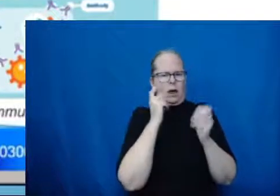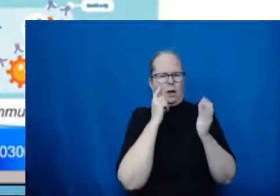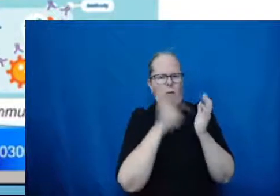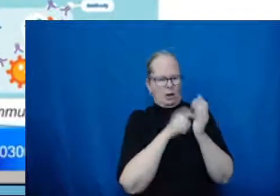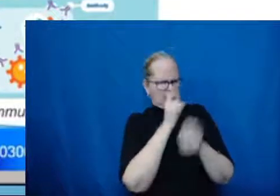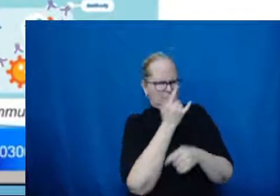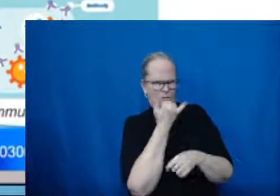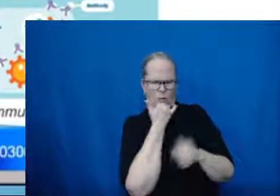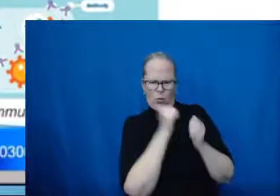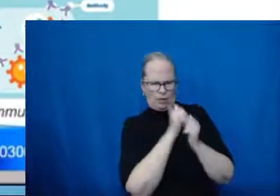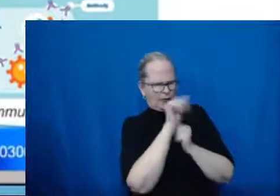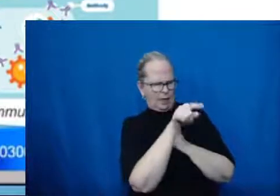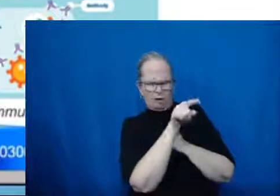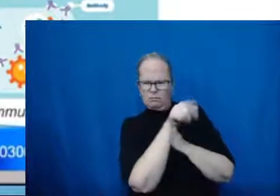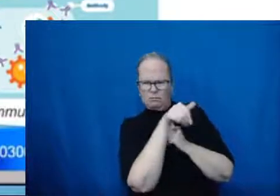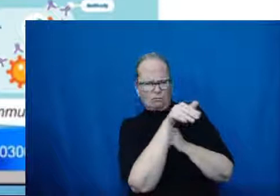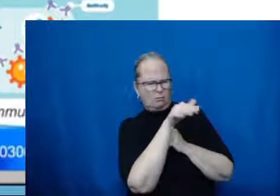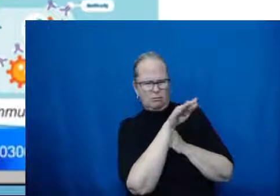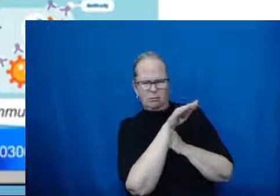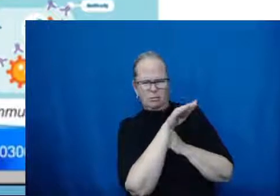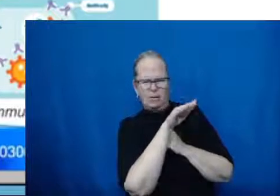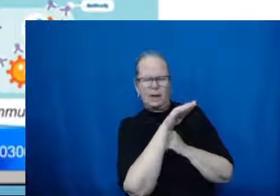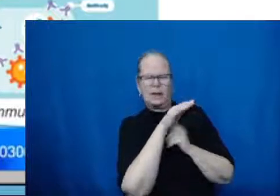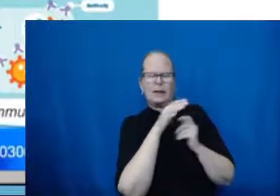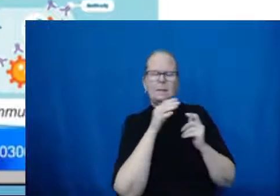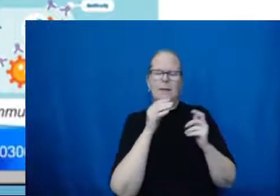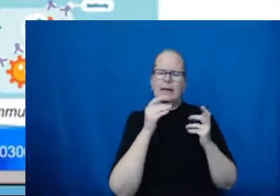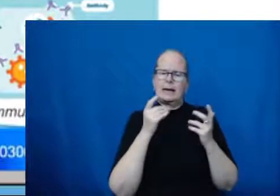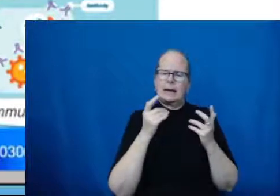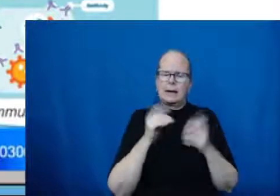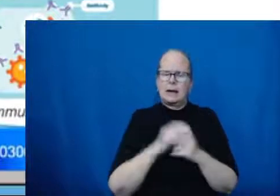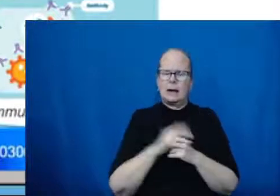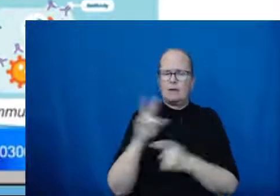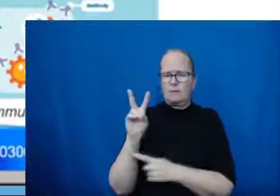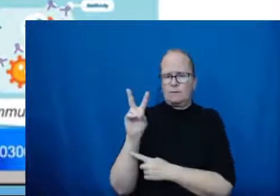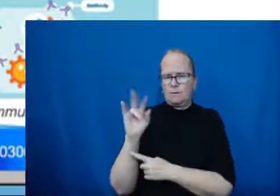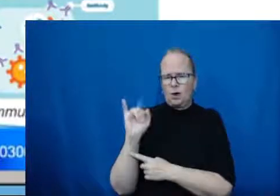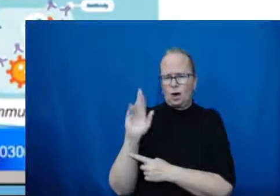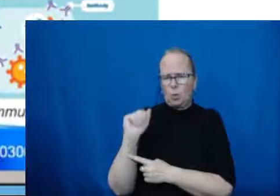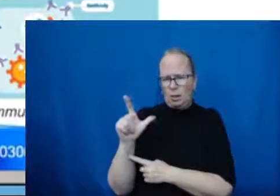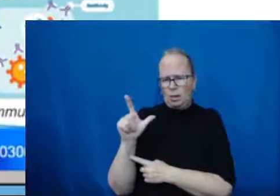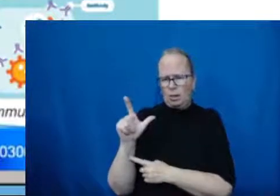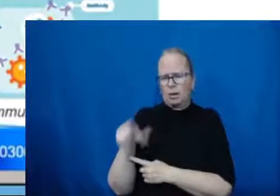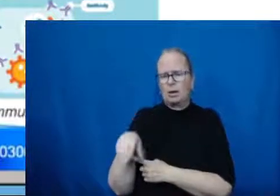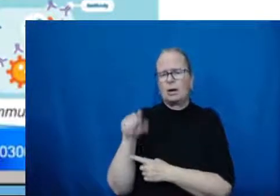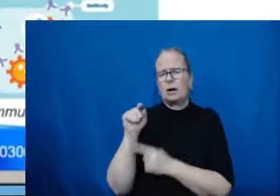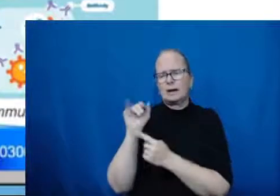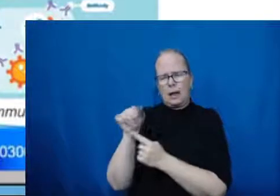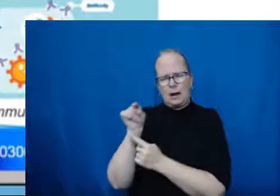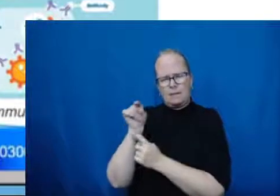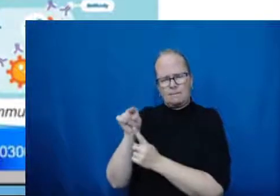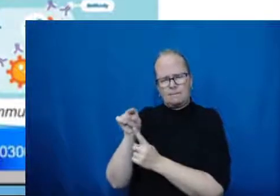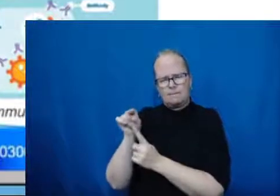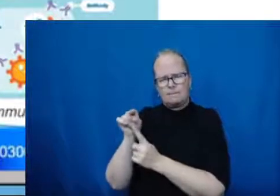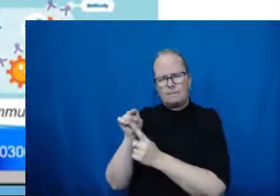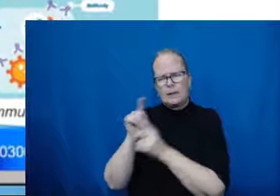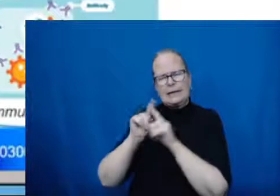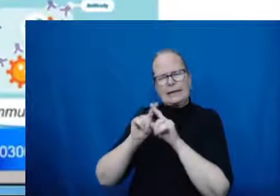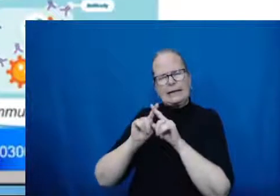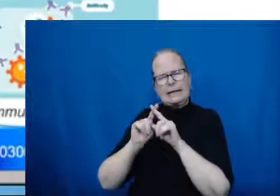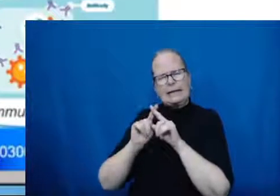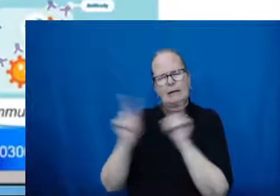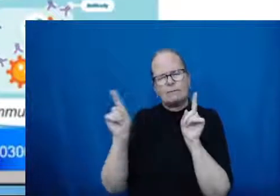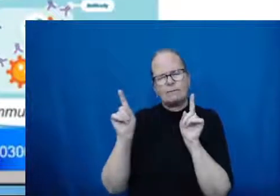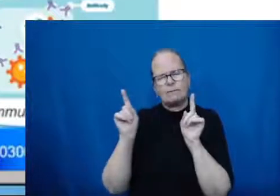a modified version of a different virus. And so adenovirus is the one that we're using so far. So that's a